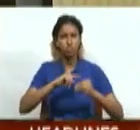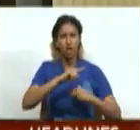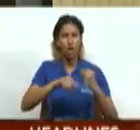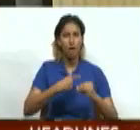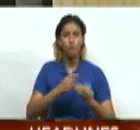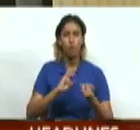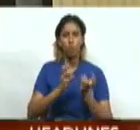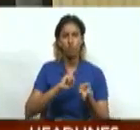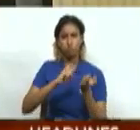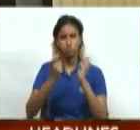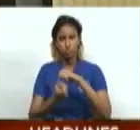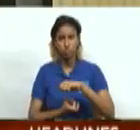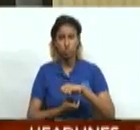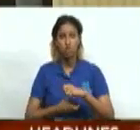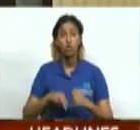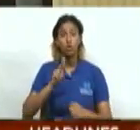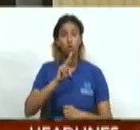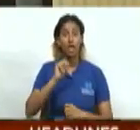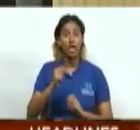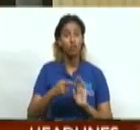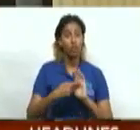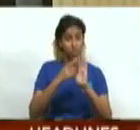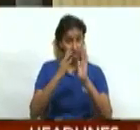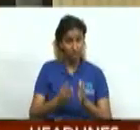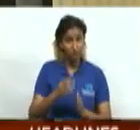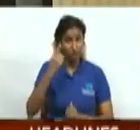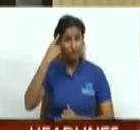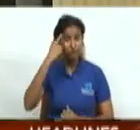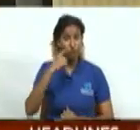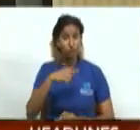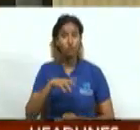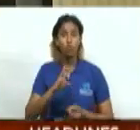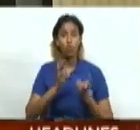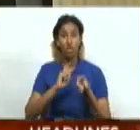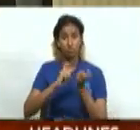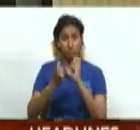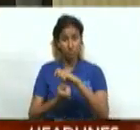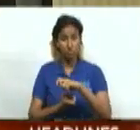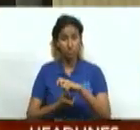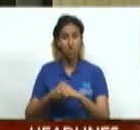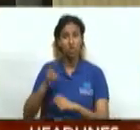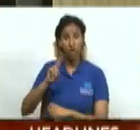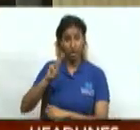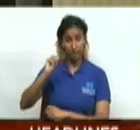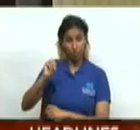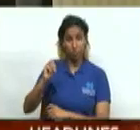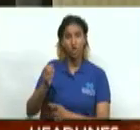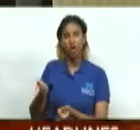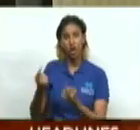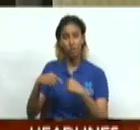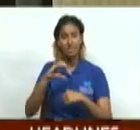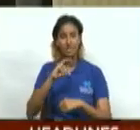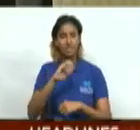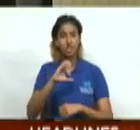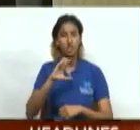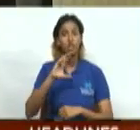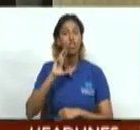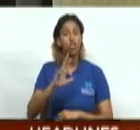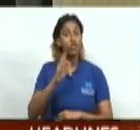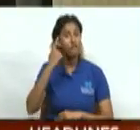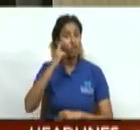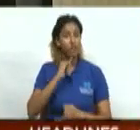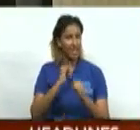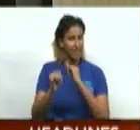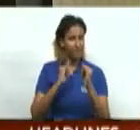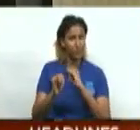Ambassador for Climate Change, Raquel Moses, appearing on CNCA3's The Big Interview on Sunday, pressed for Caribbean leadership to push